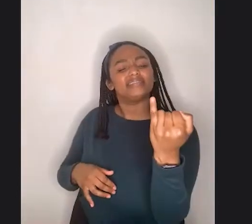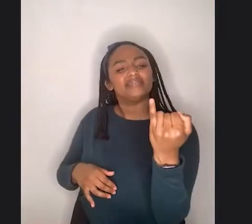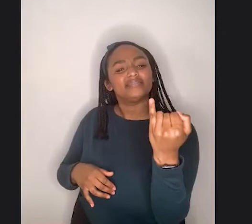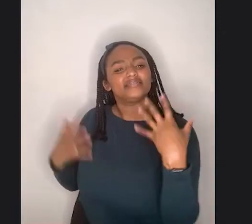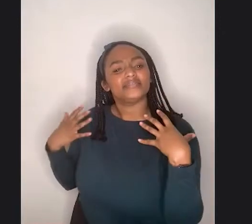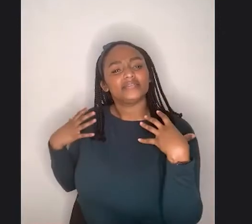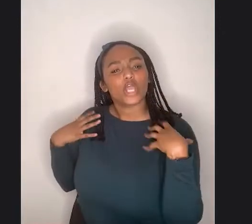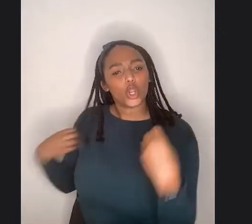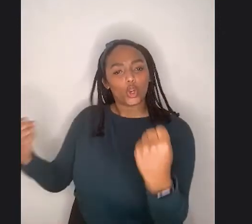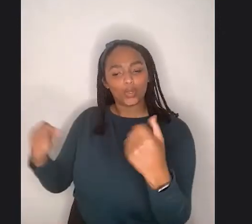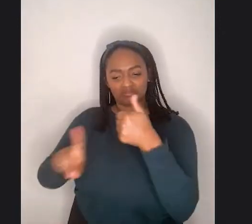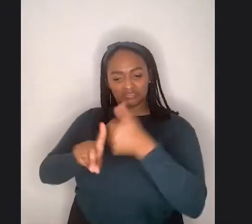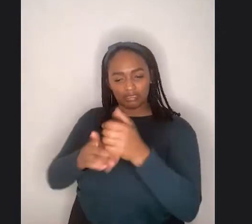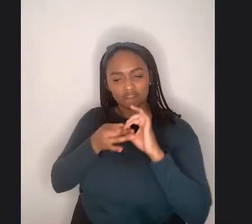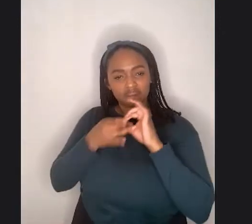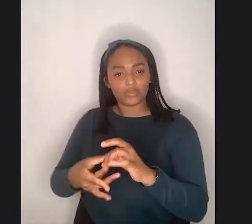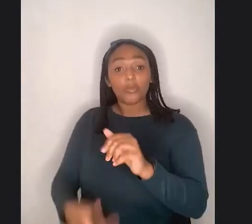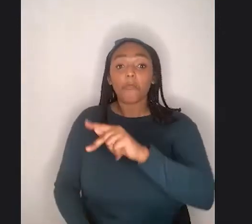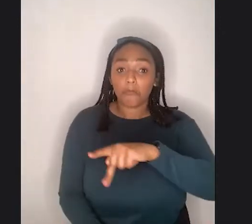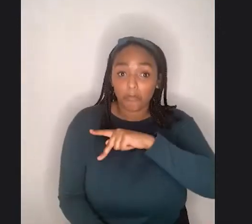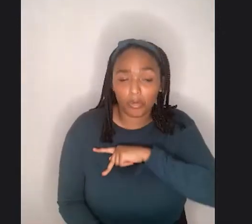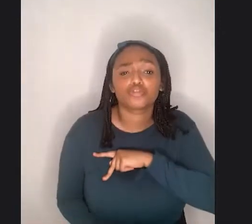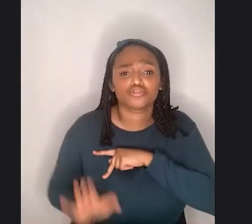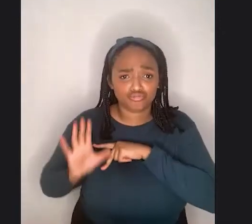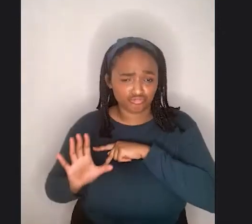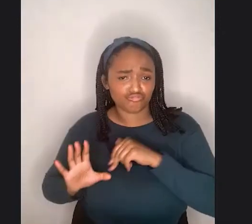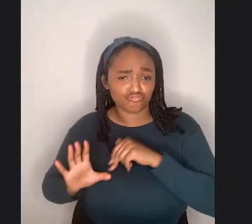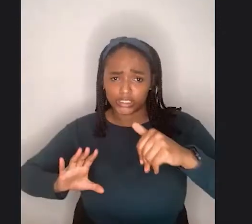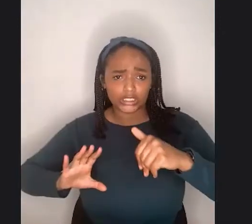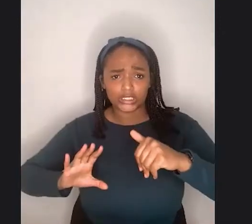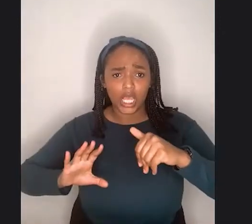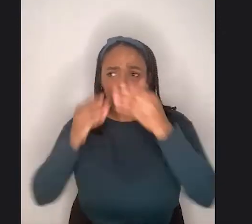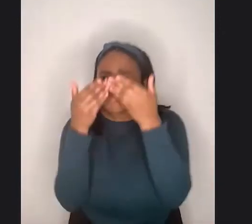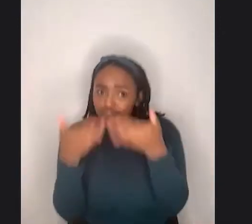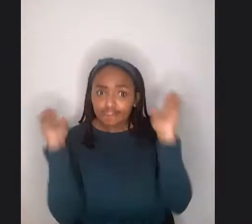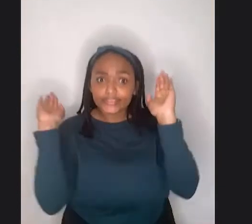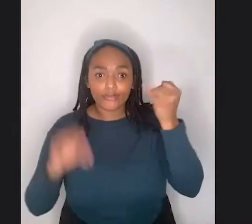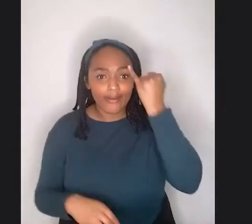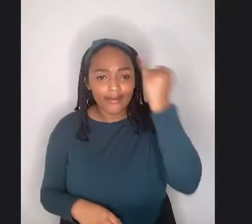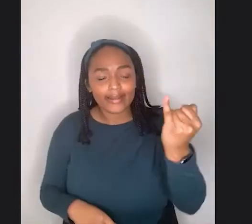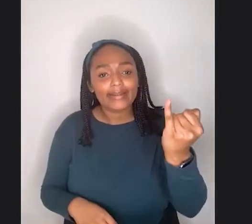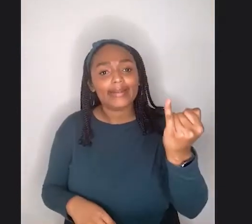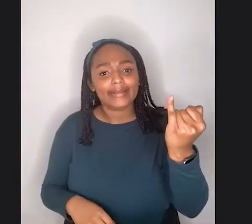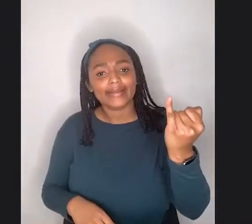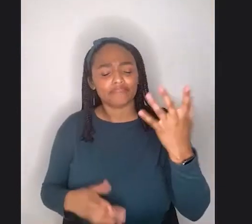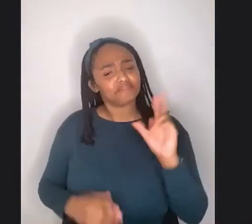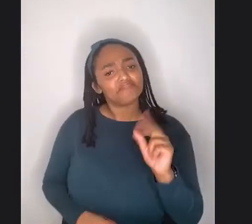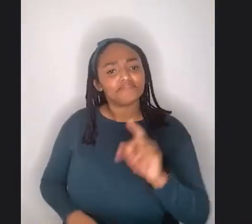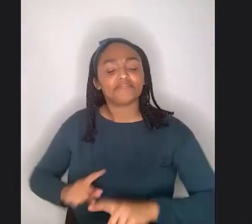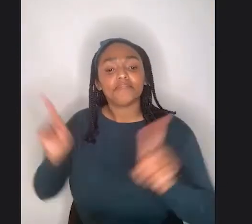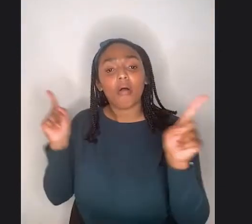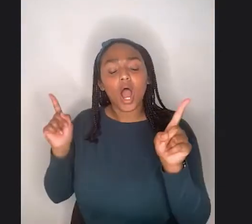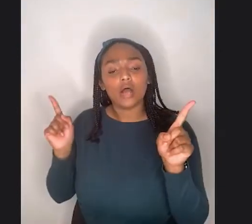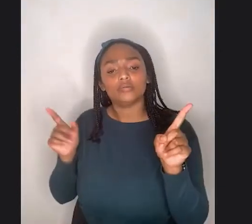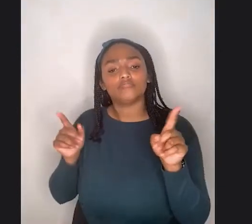It's not the most politicized piece of, of fat liberation thinking. Um, and yet there is an element of